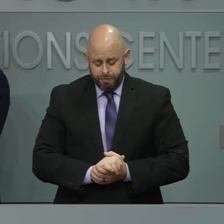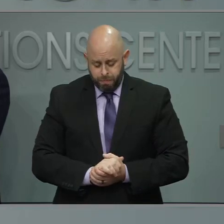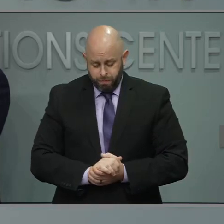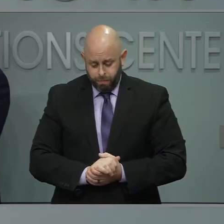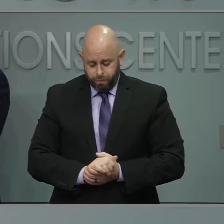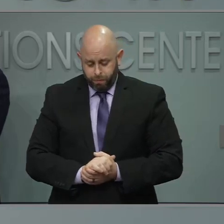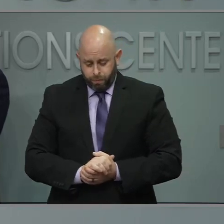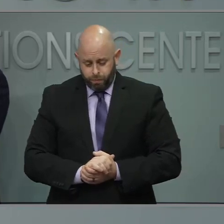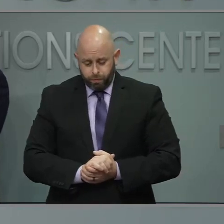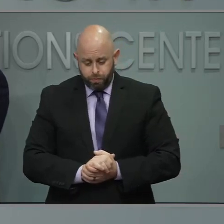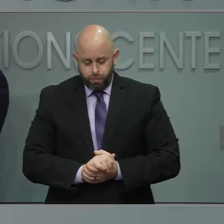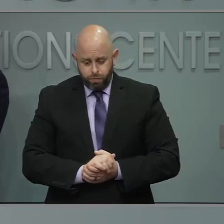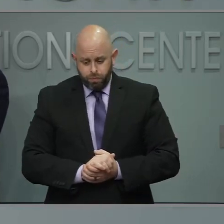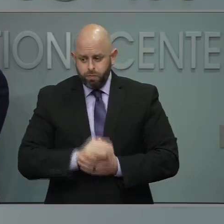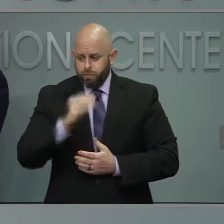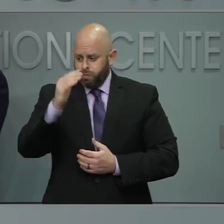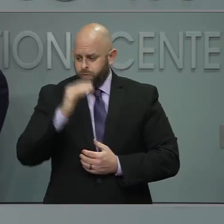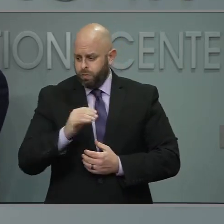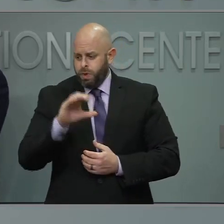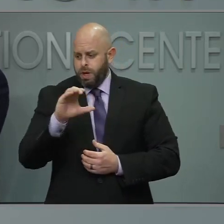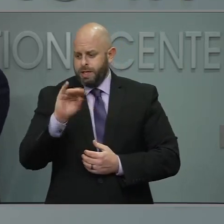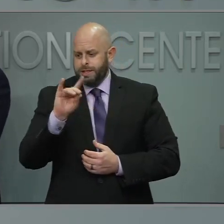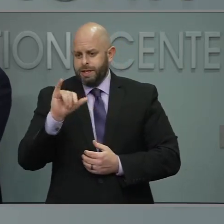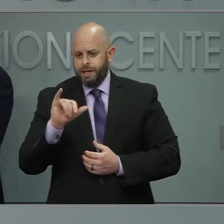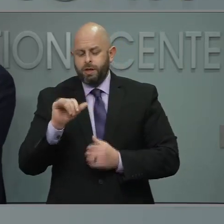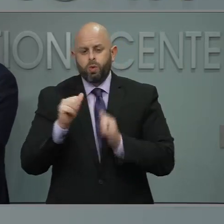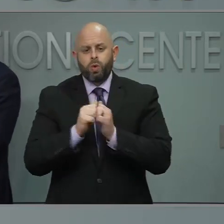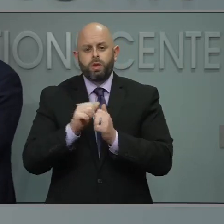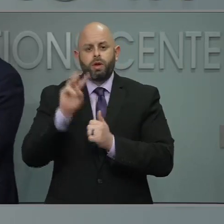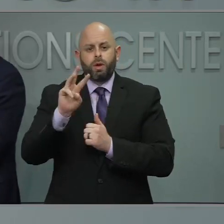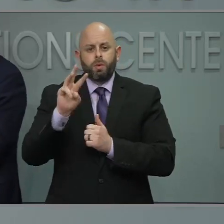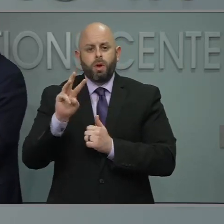Our next question is from Sydney Buchel with WWAY.